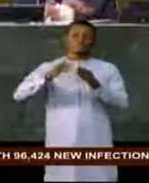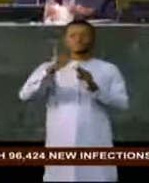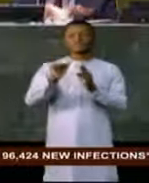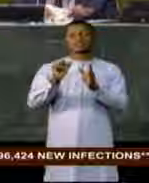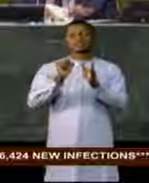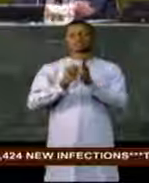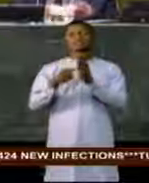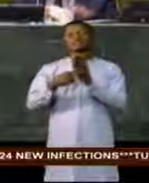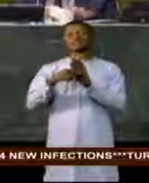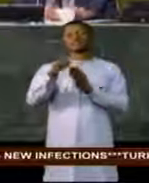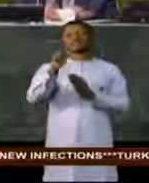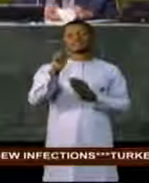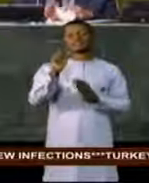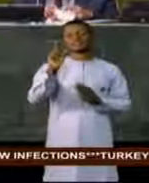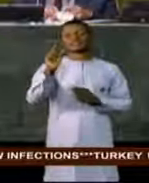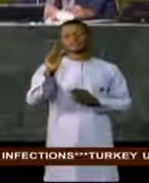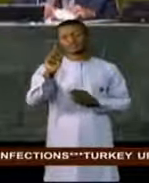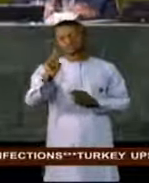2021.